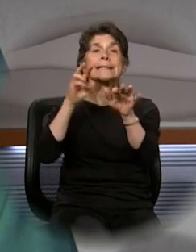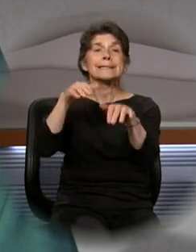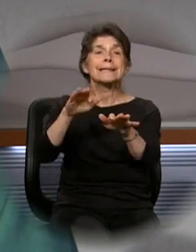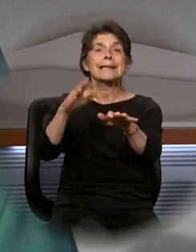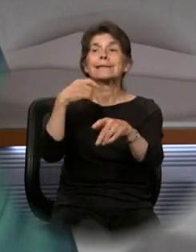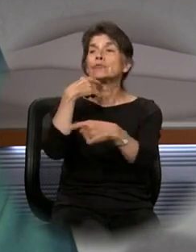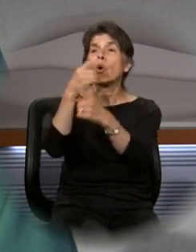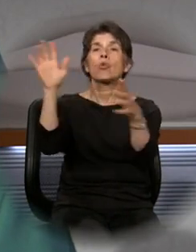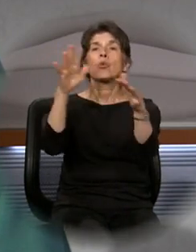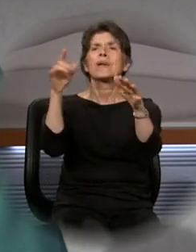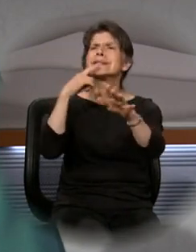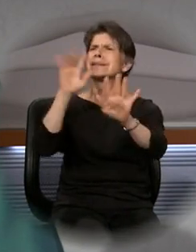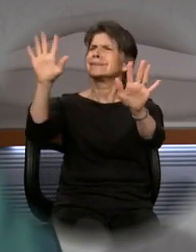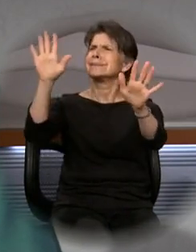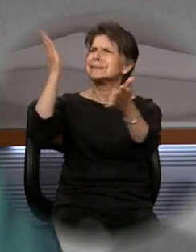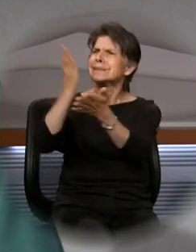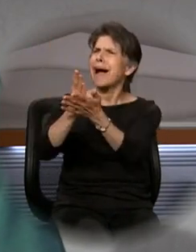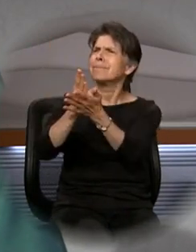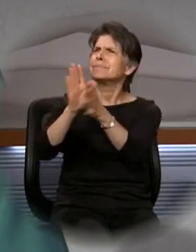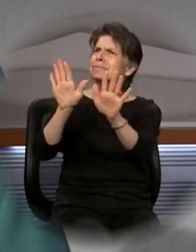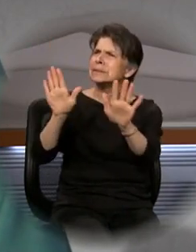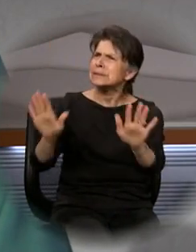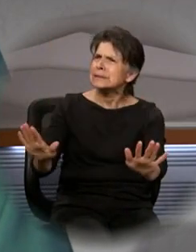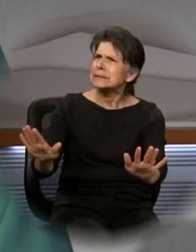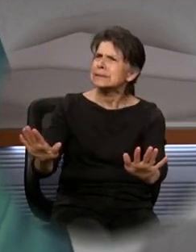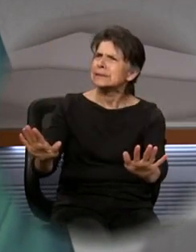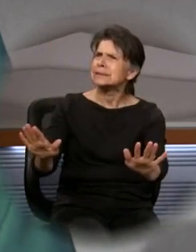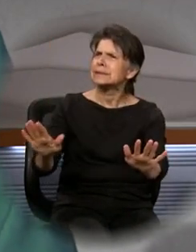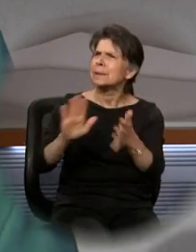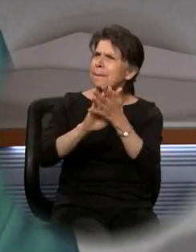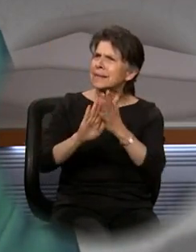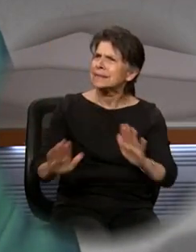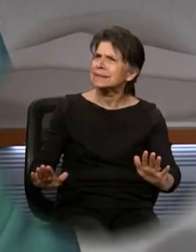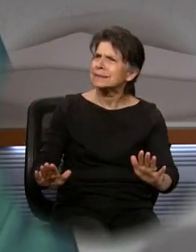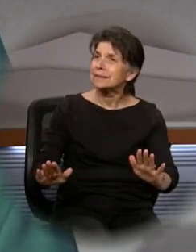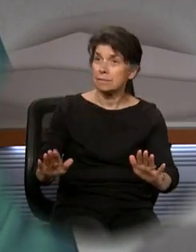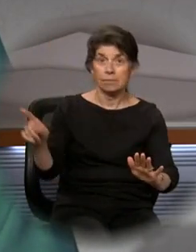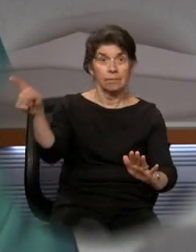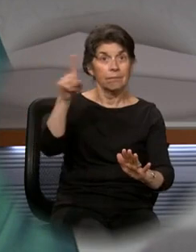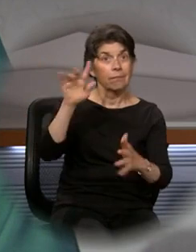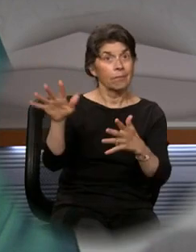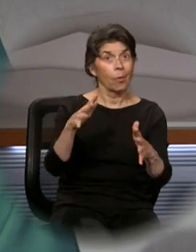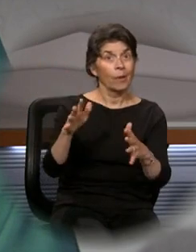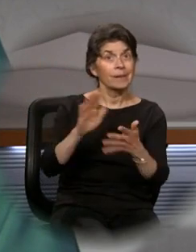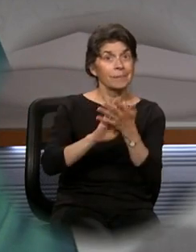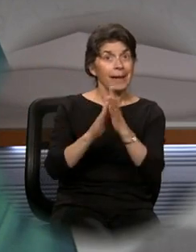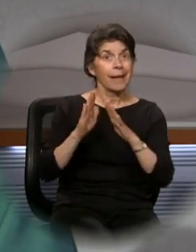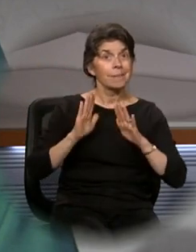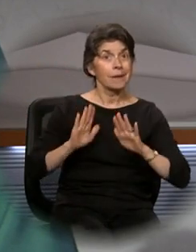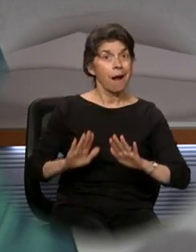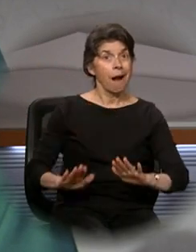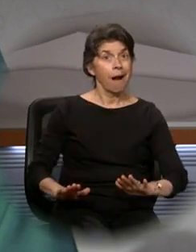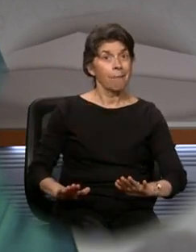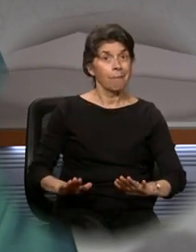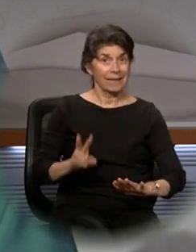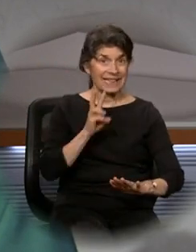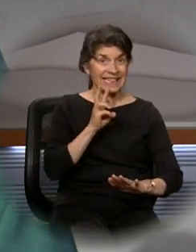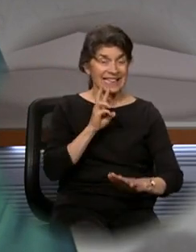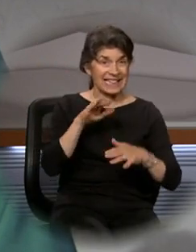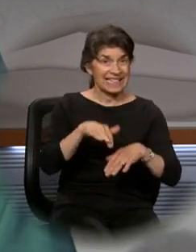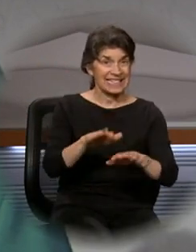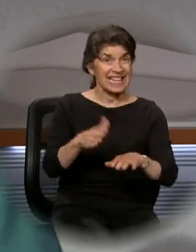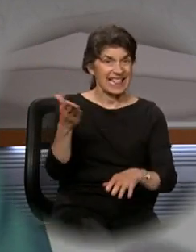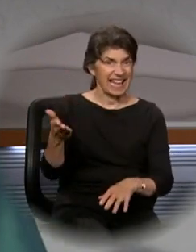said, Peace, be still. And it did. It became calm, that Sea of Galilee.